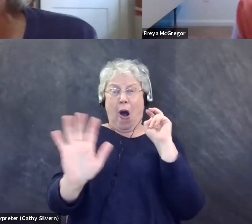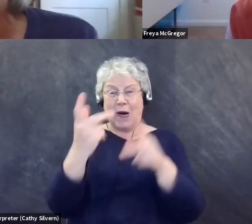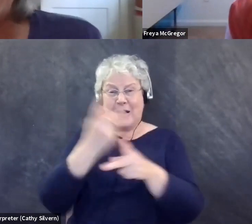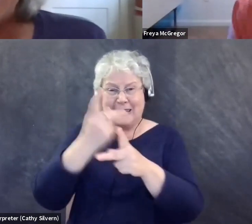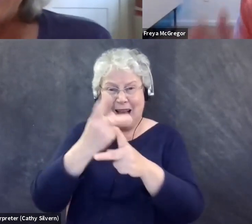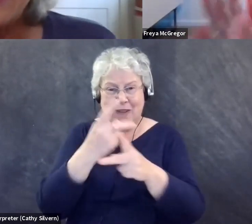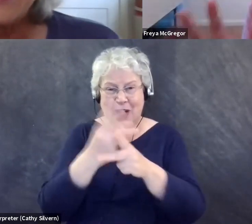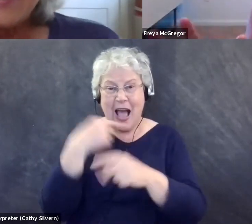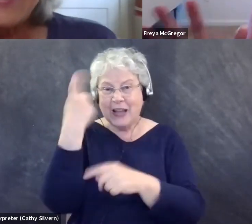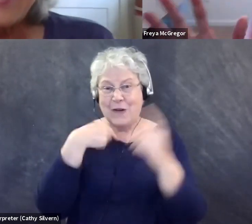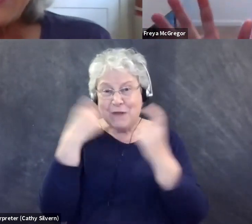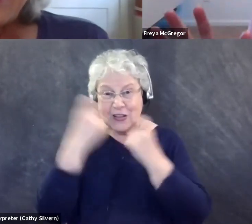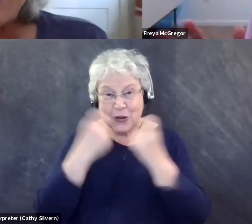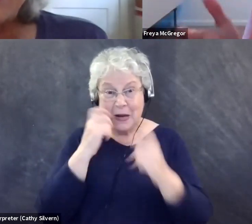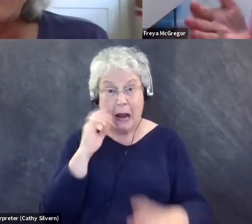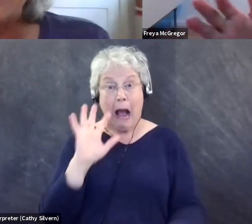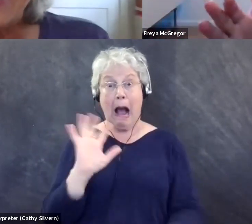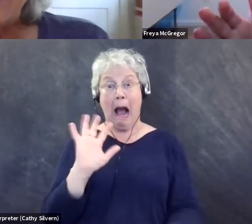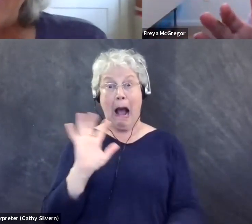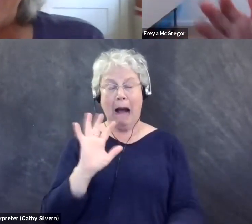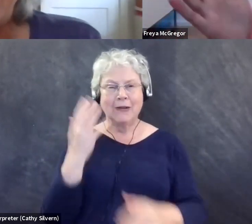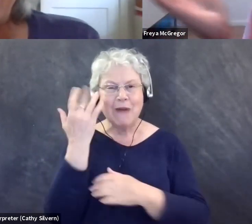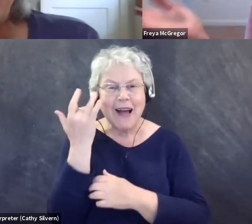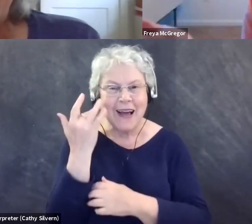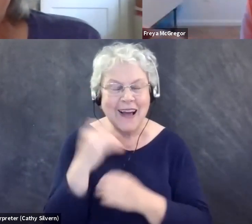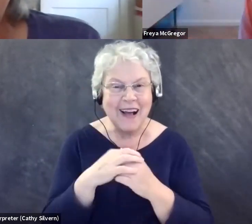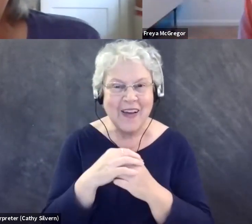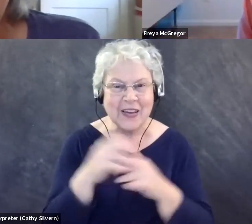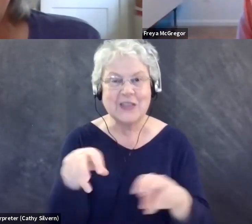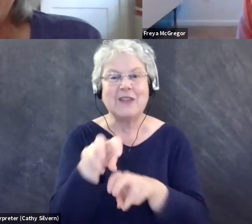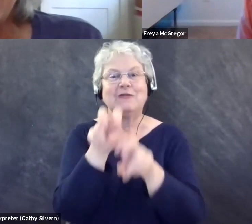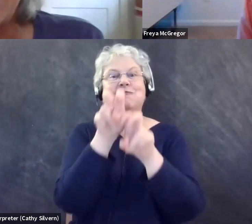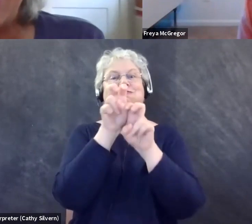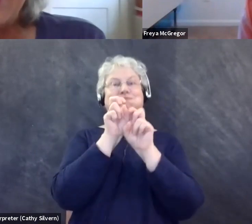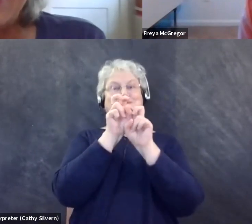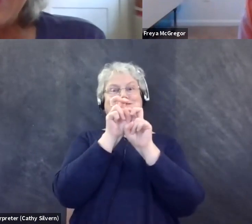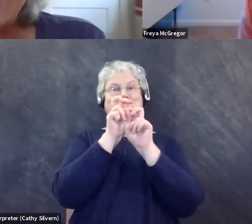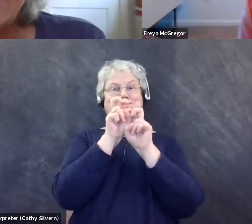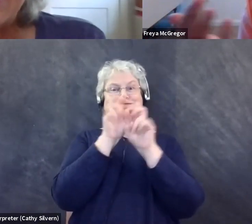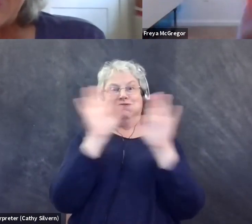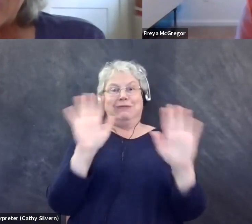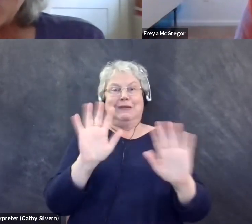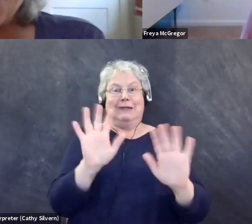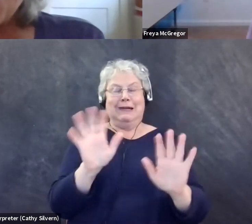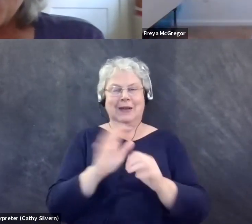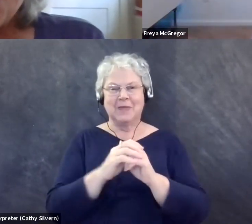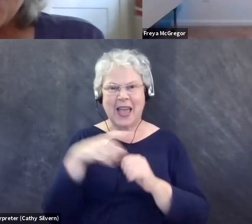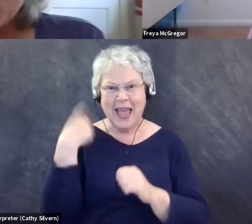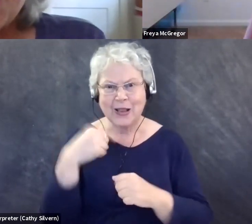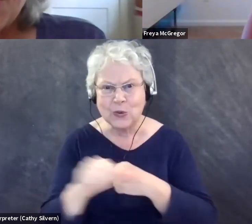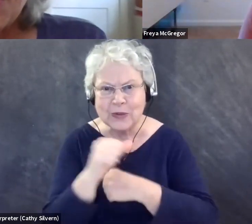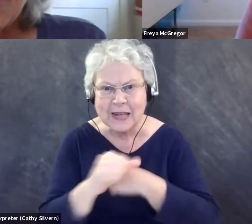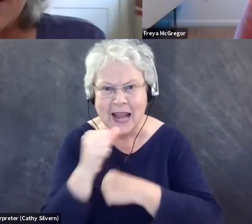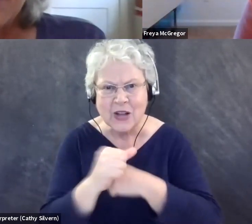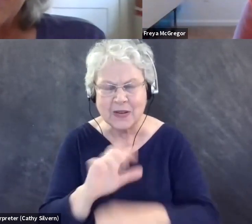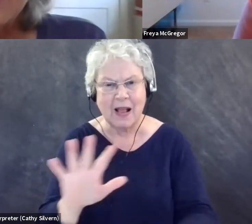was a little bit like far because they tipped you back so very far. And that, see, it looked to me like it